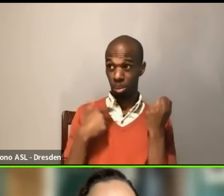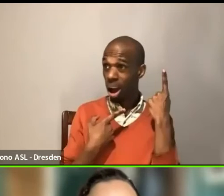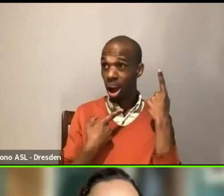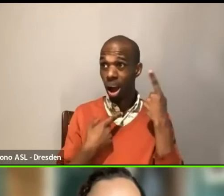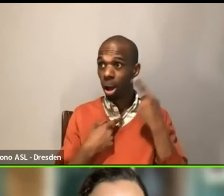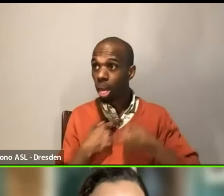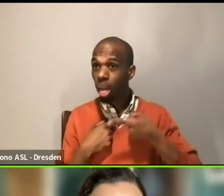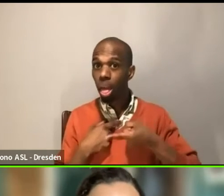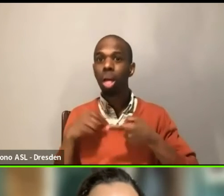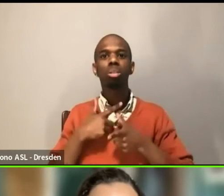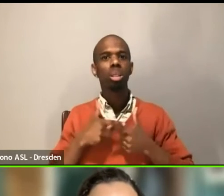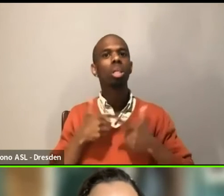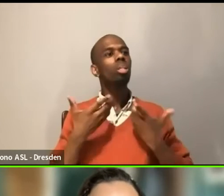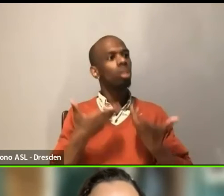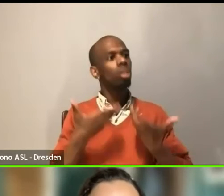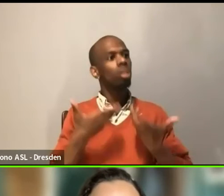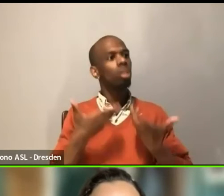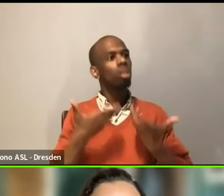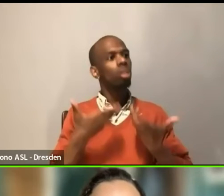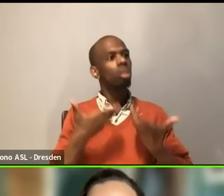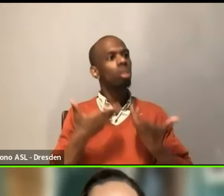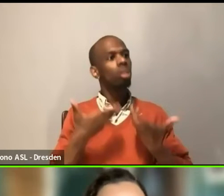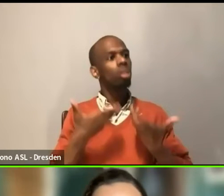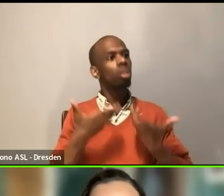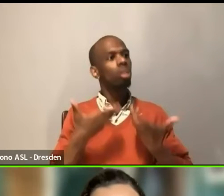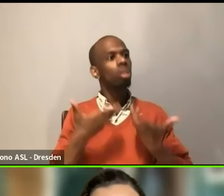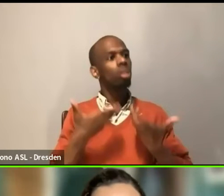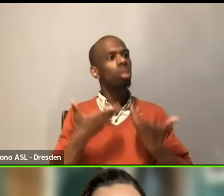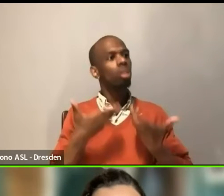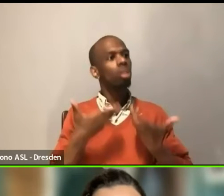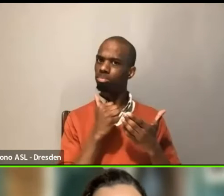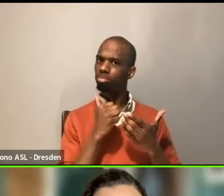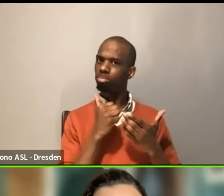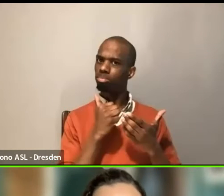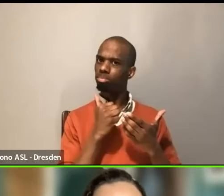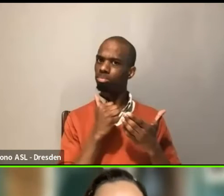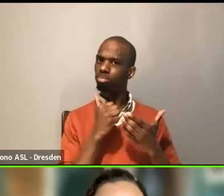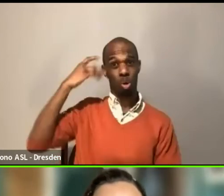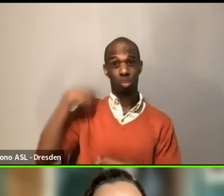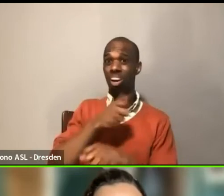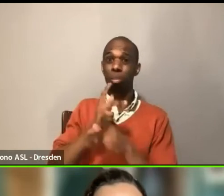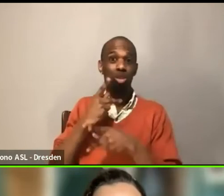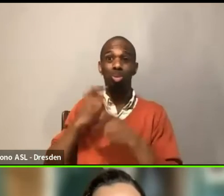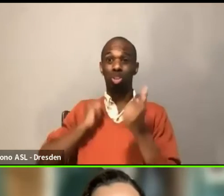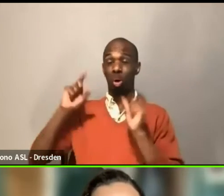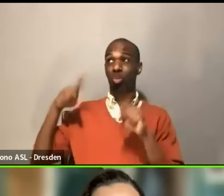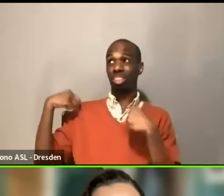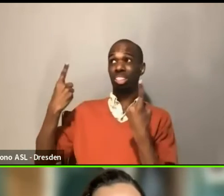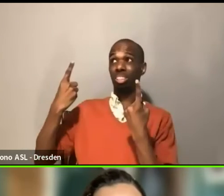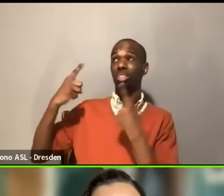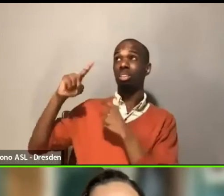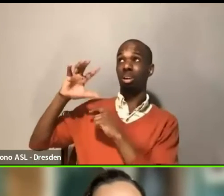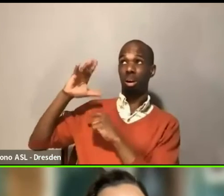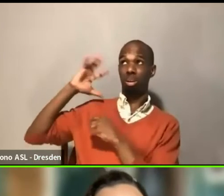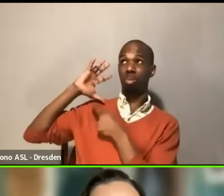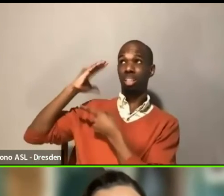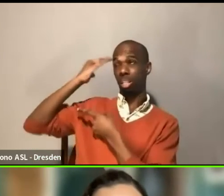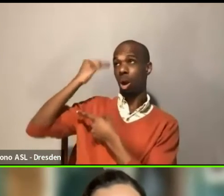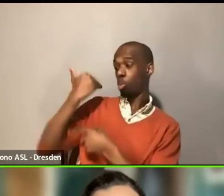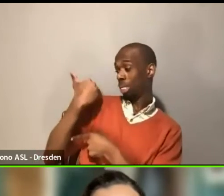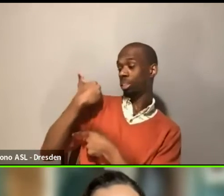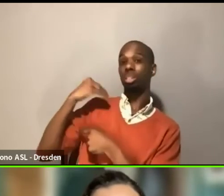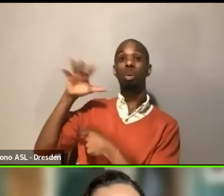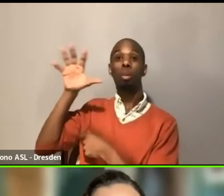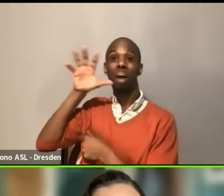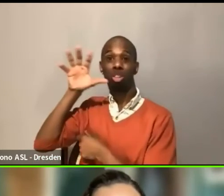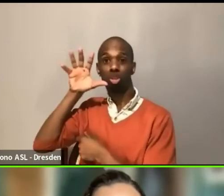when we produced mothers. And so I haven't had that experience yet. It's like, we are going to go back to production next year and all